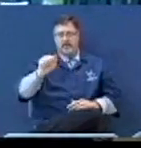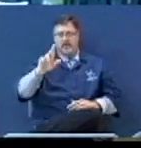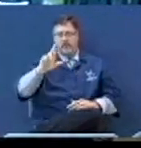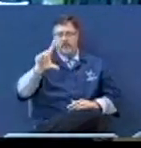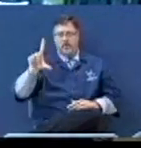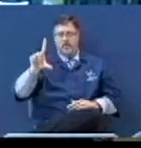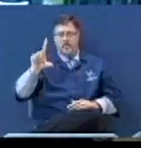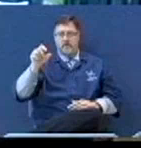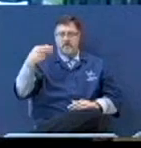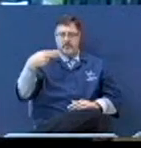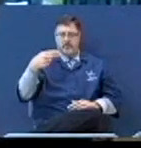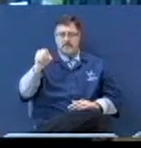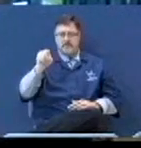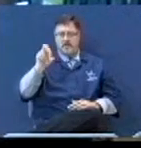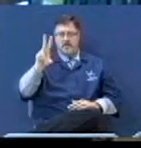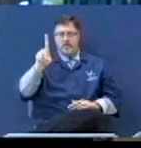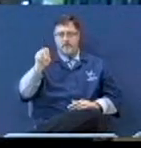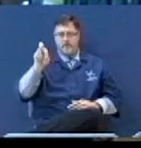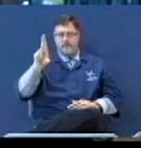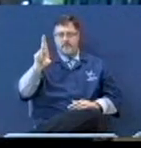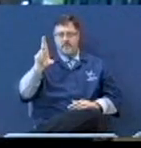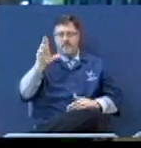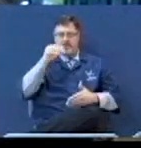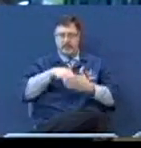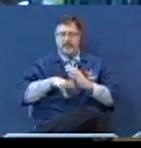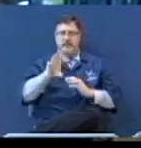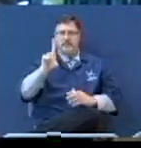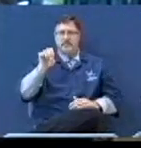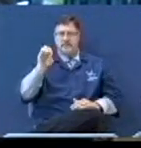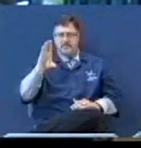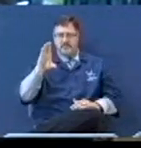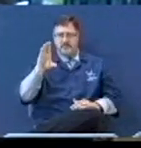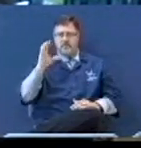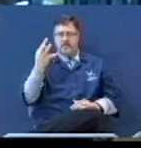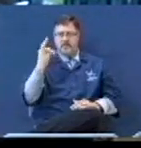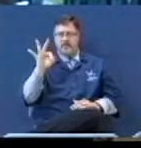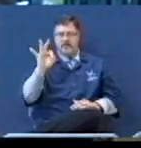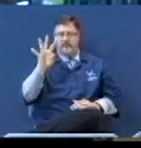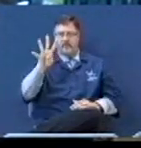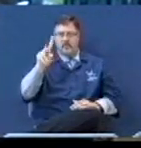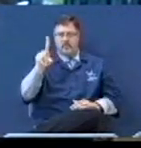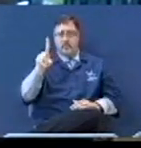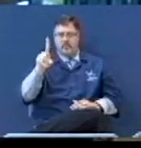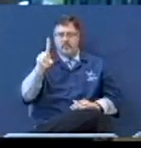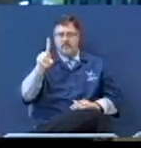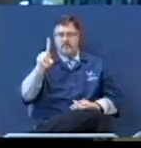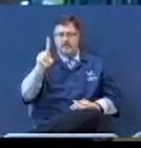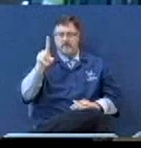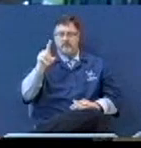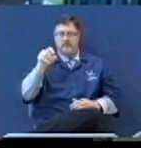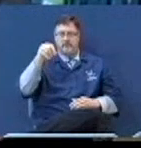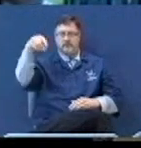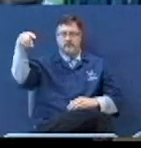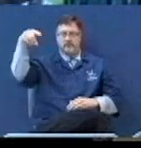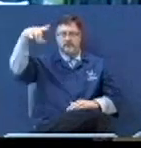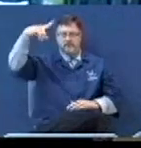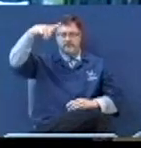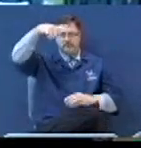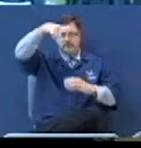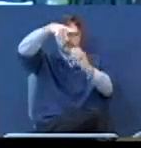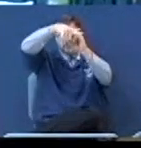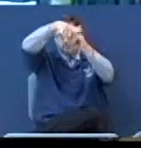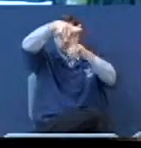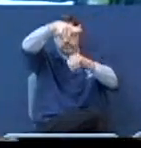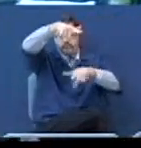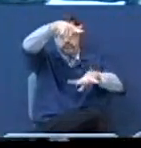And December the 7th of 1941, she was bombed. And literally